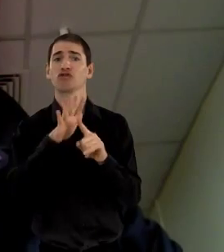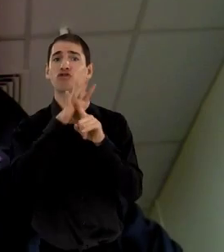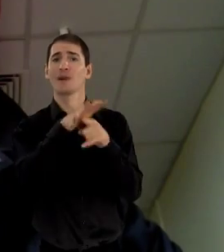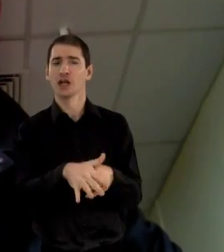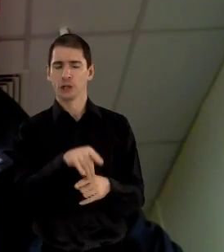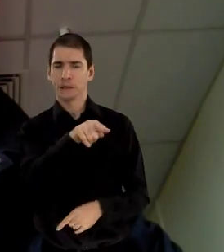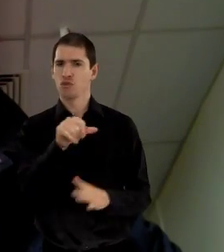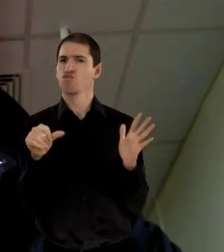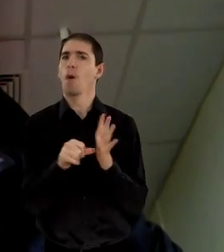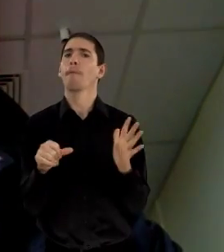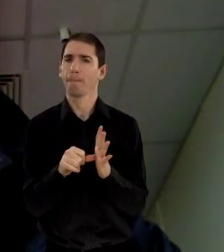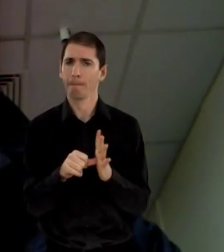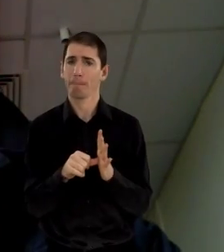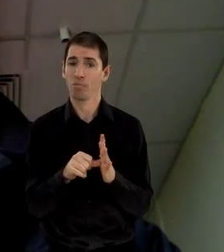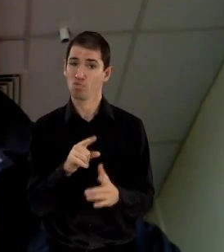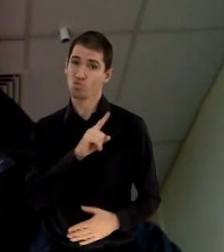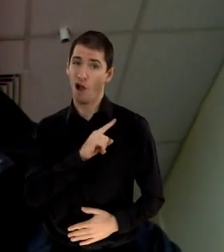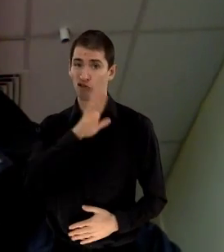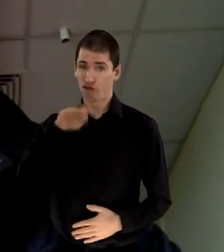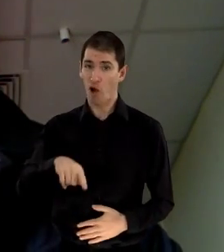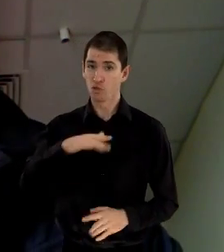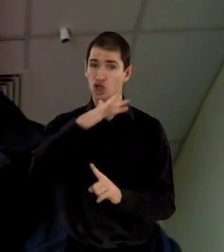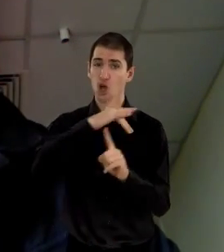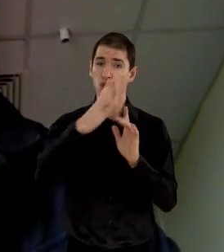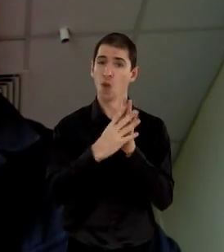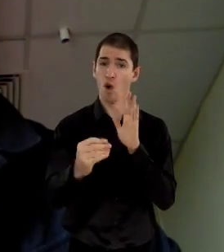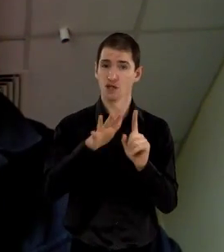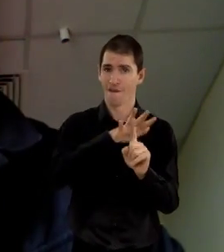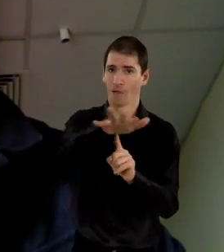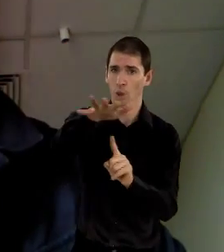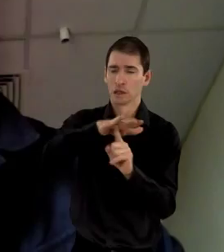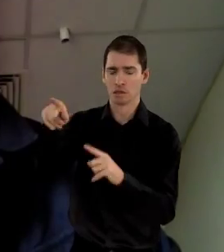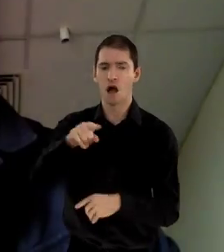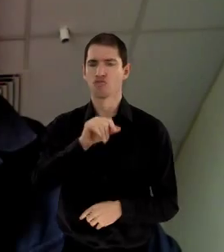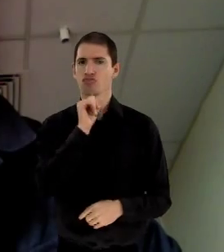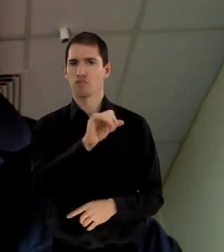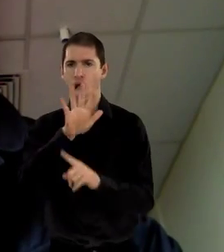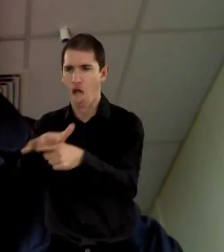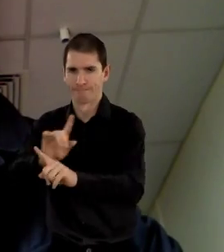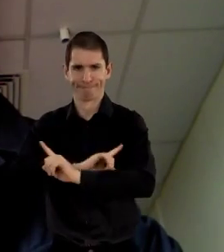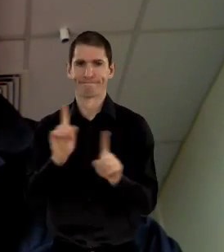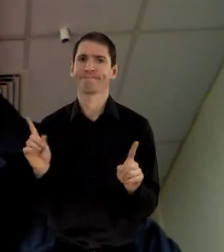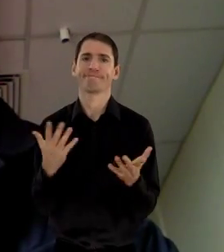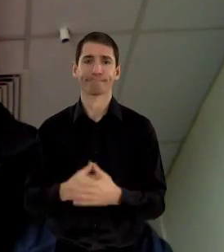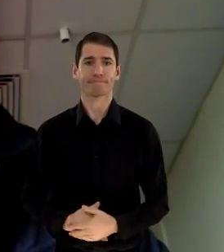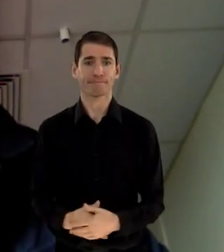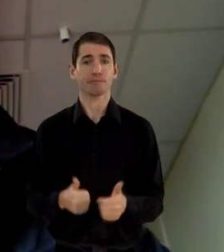is a major problem, and this is undoubtedly a result of the impact of the social model.